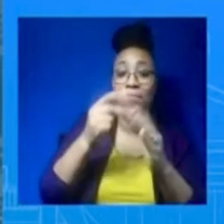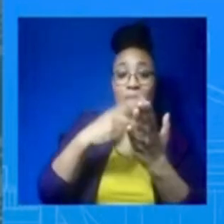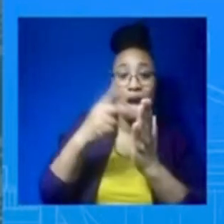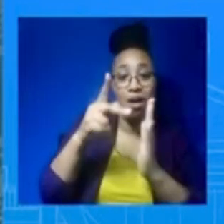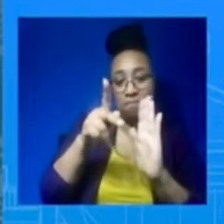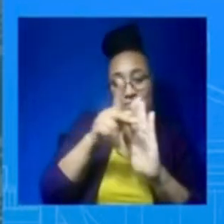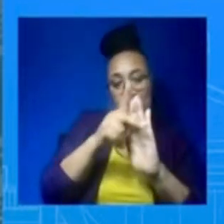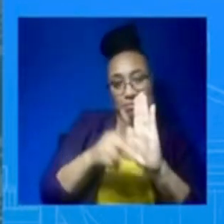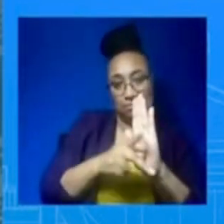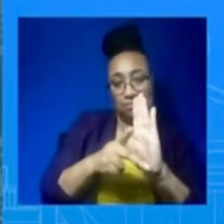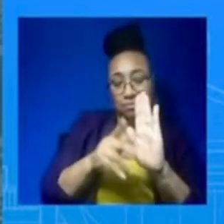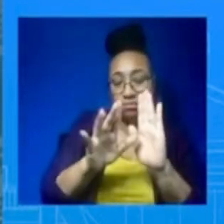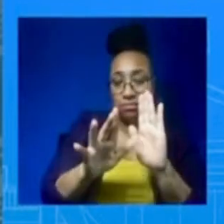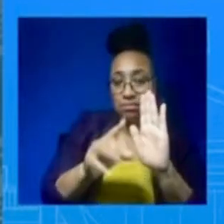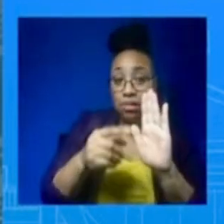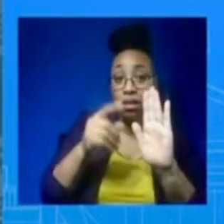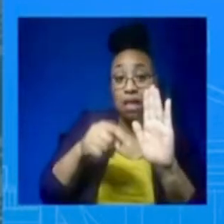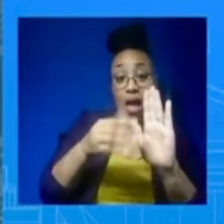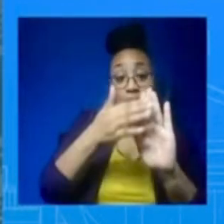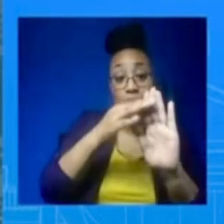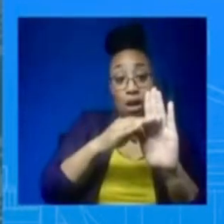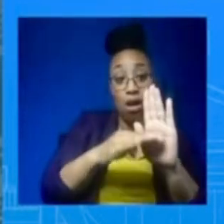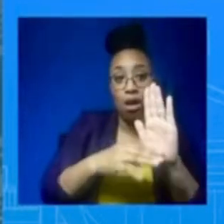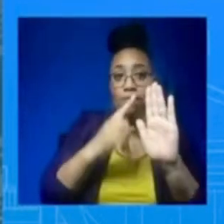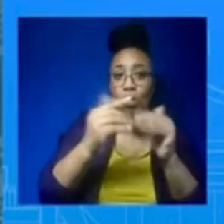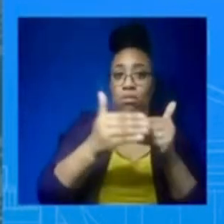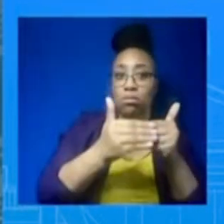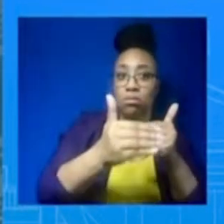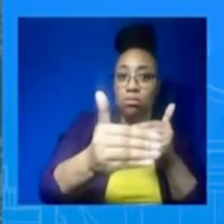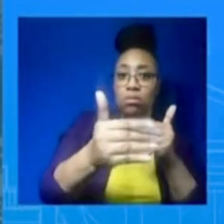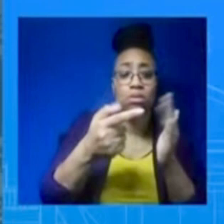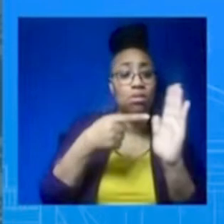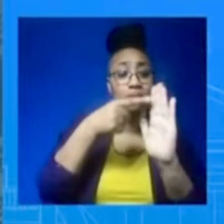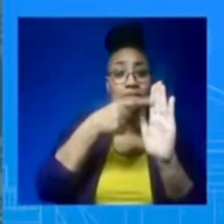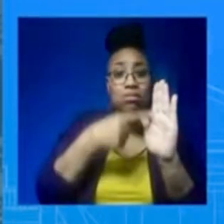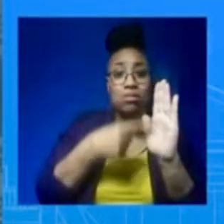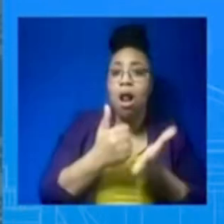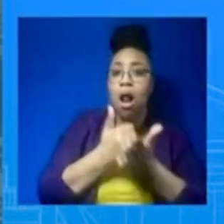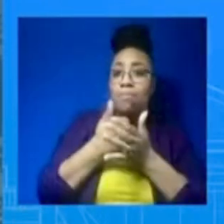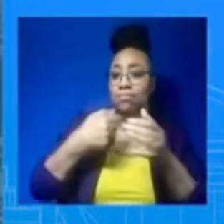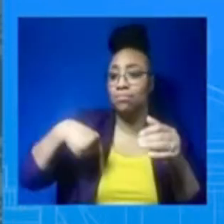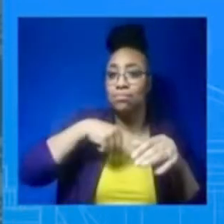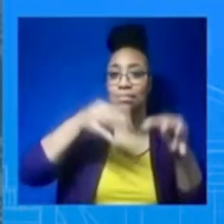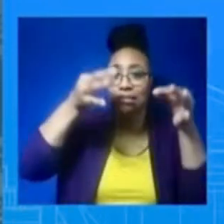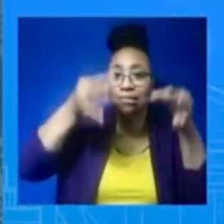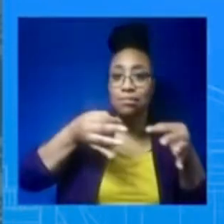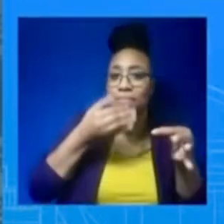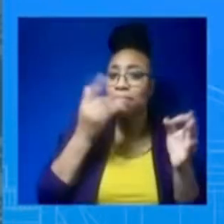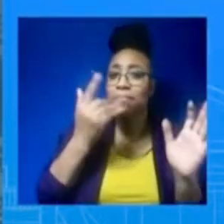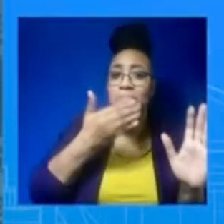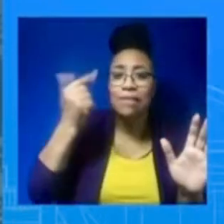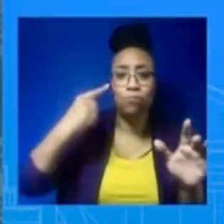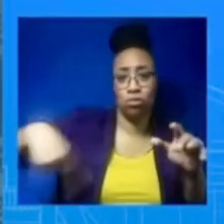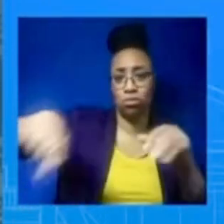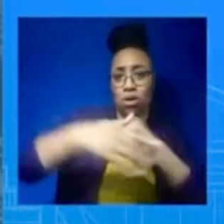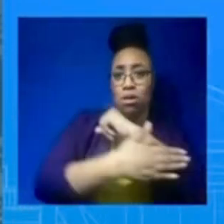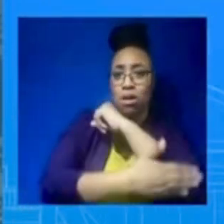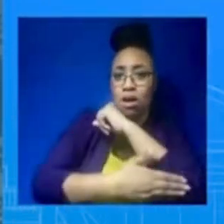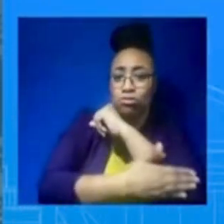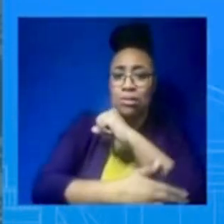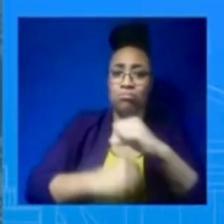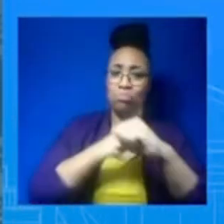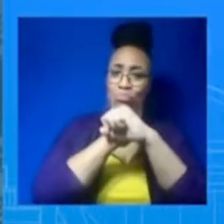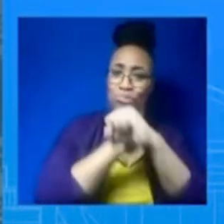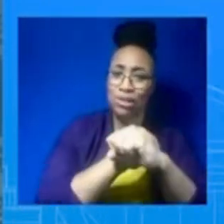the best decisions you can with the information you have at the recommendation of military leaders. I can't say it any more than that. Thank you,